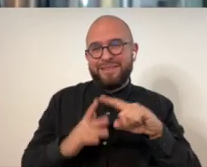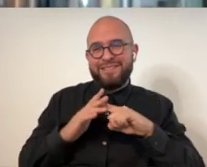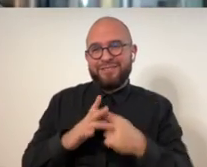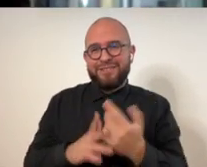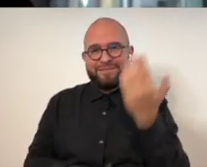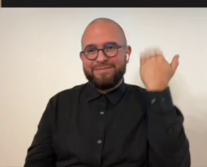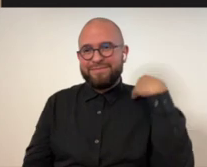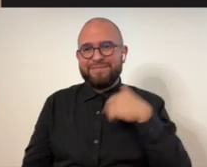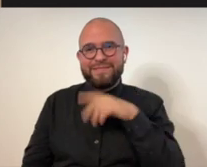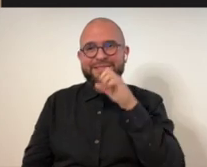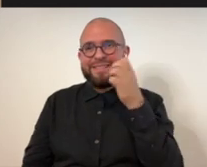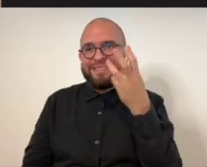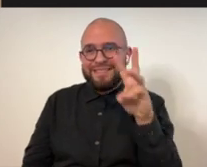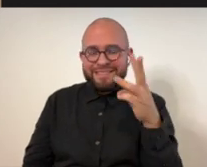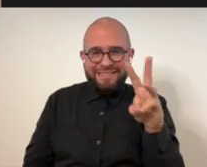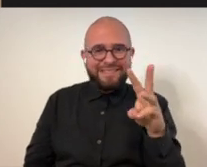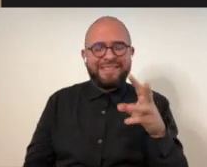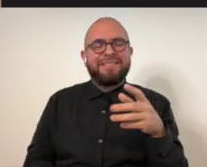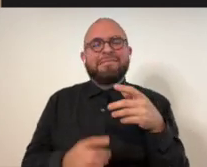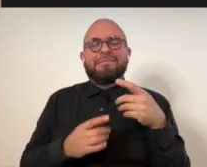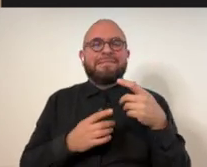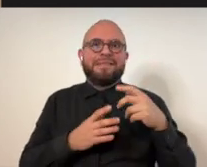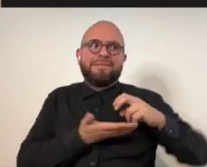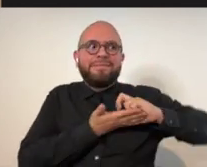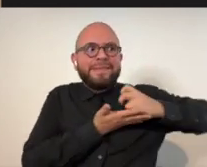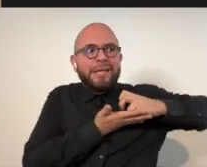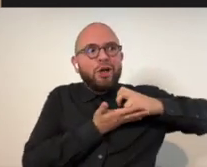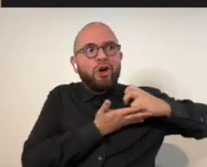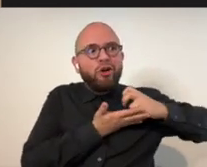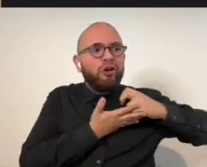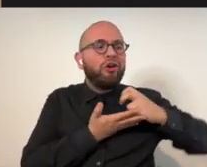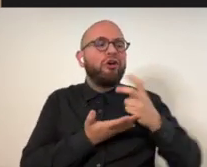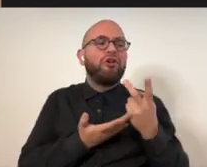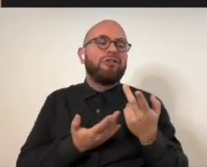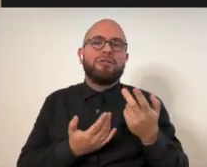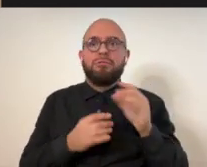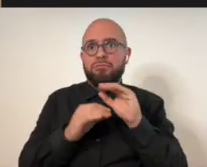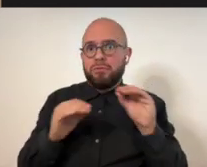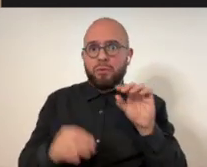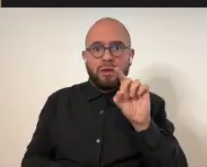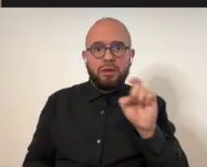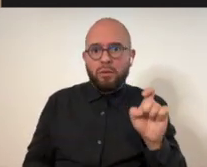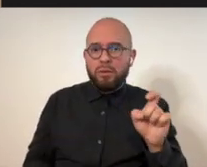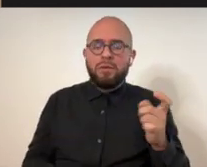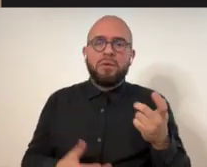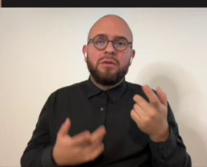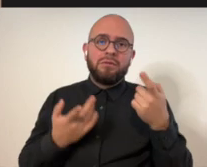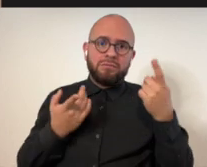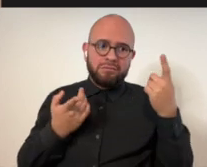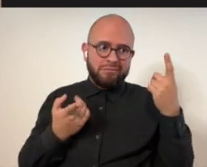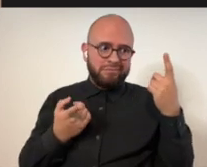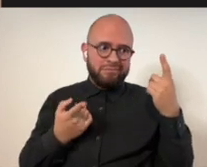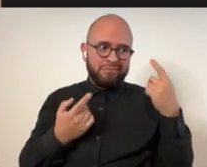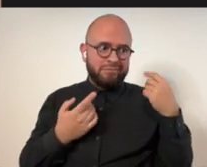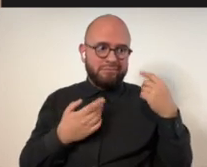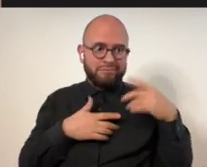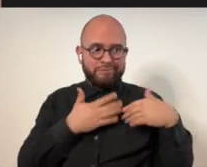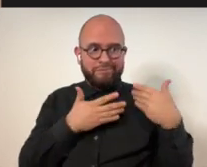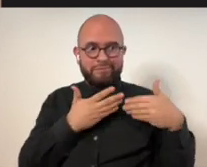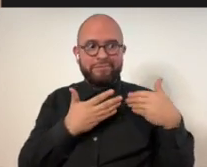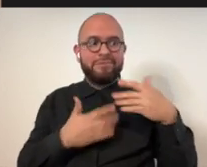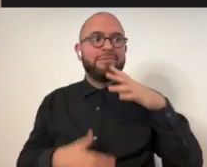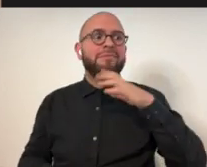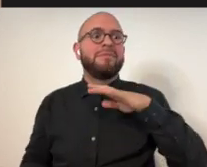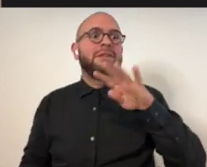my disability began when I was 16 with seizures and, uh, it was, uh,